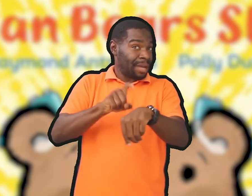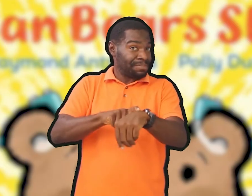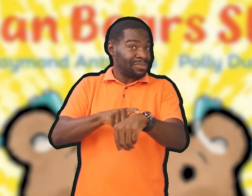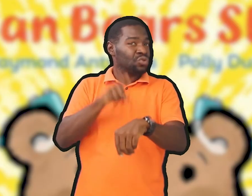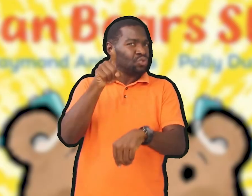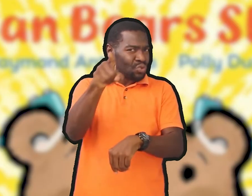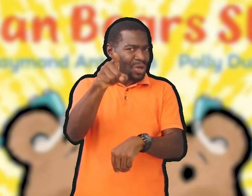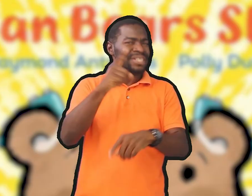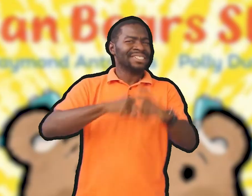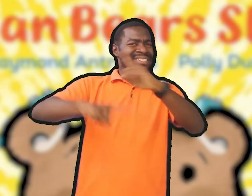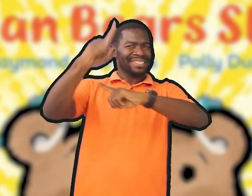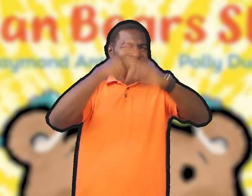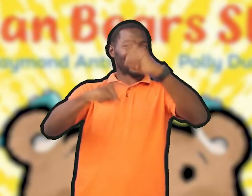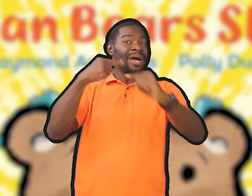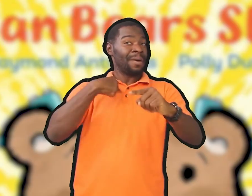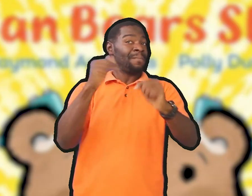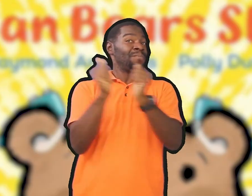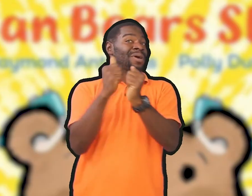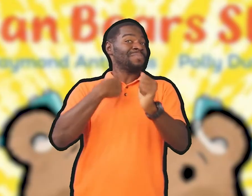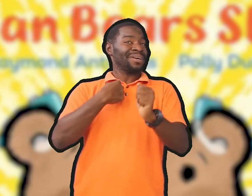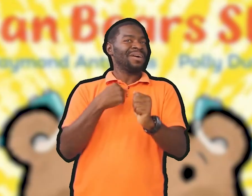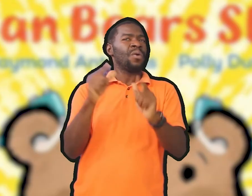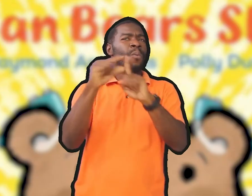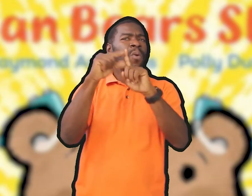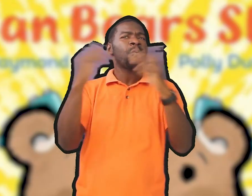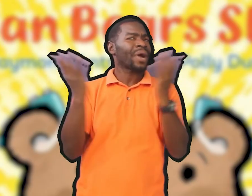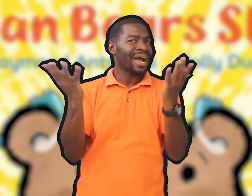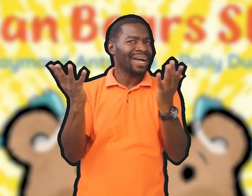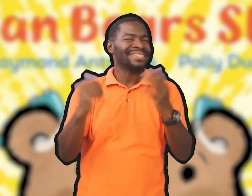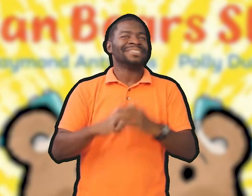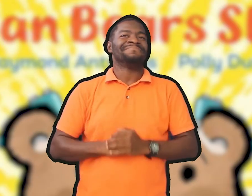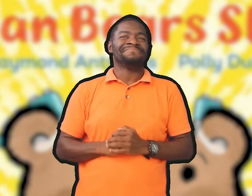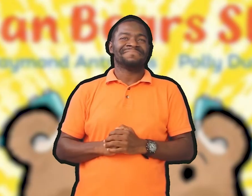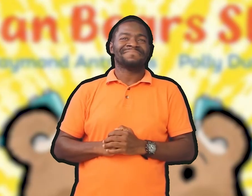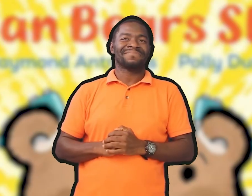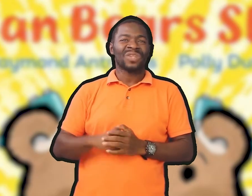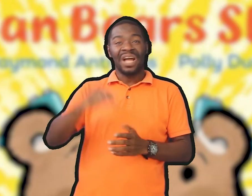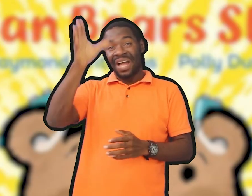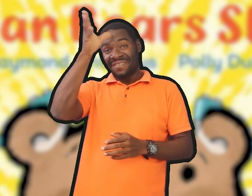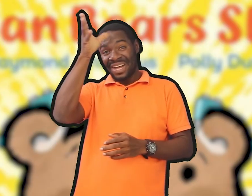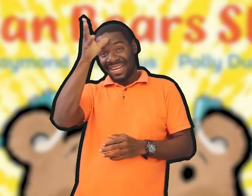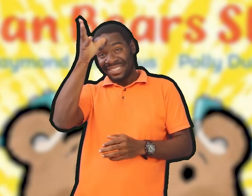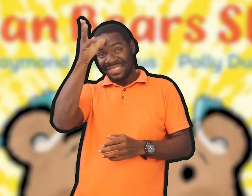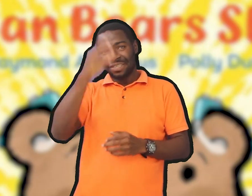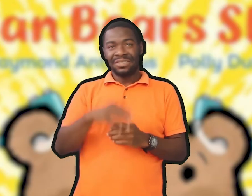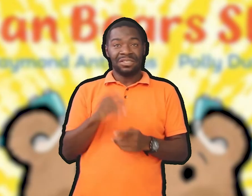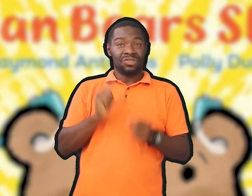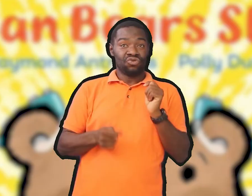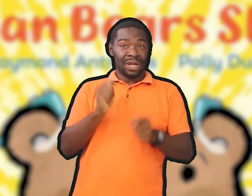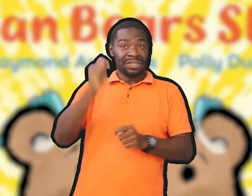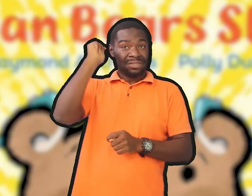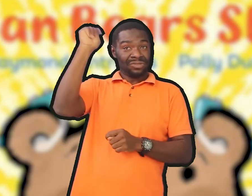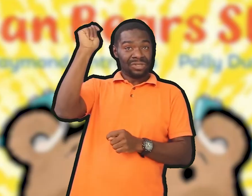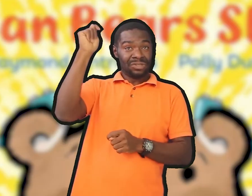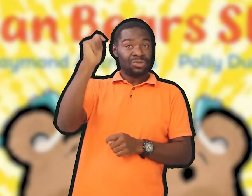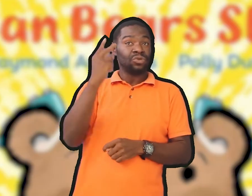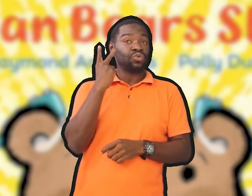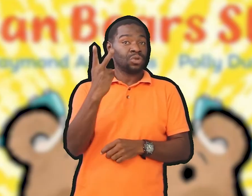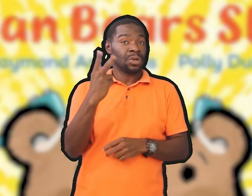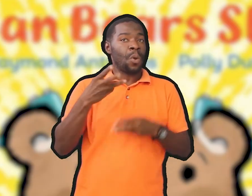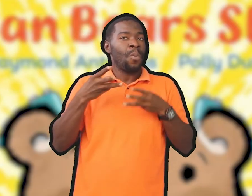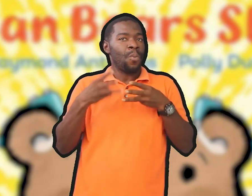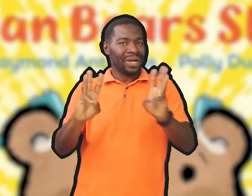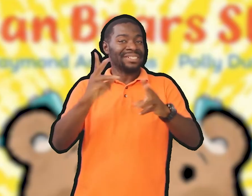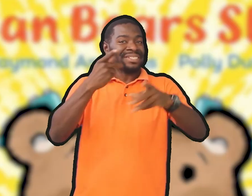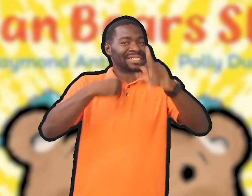time you can sign along with me. The first word is Dad. In Trinidad and